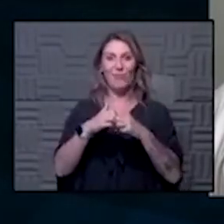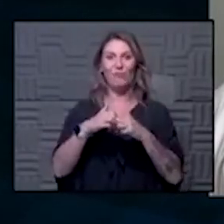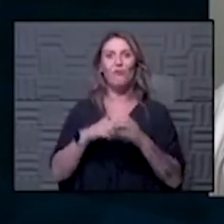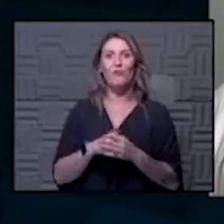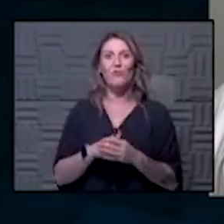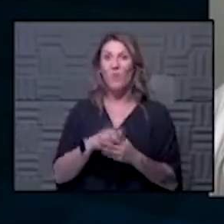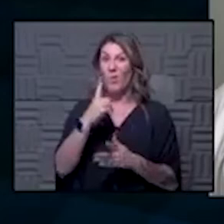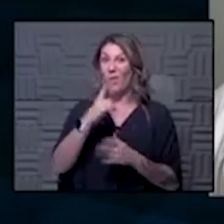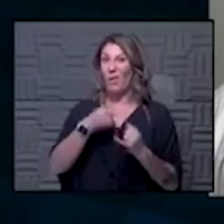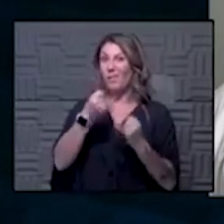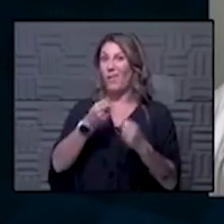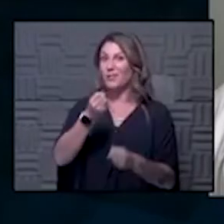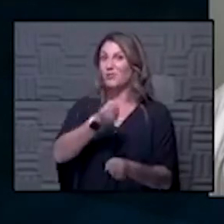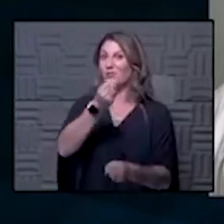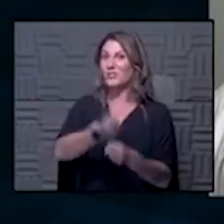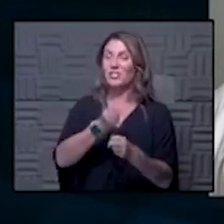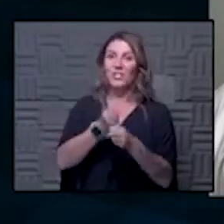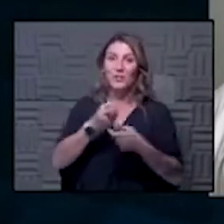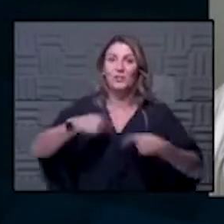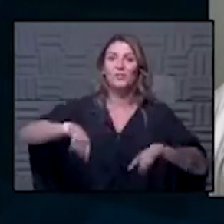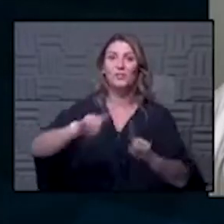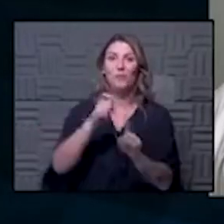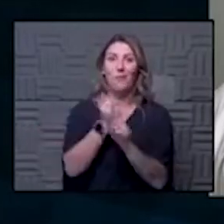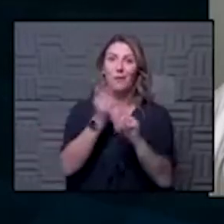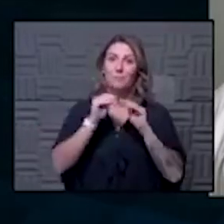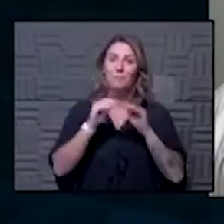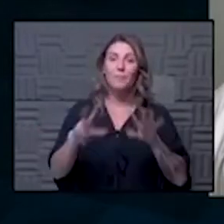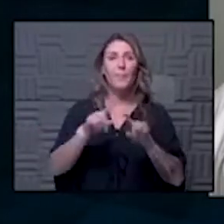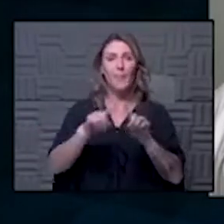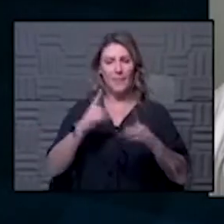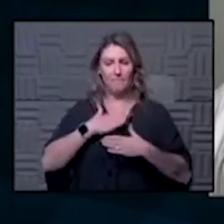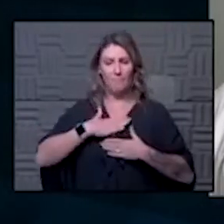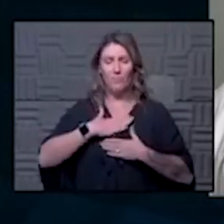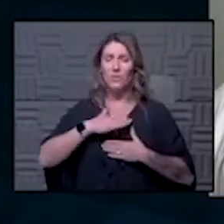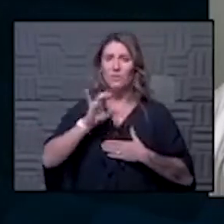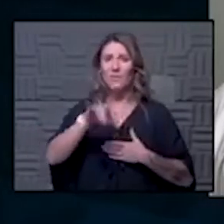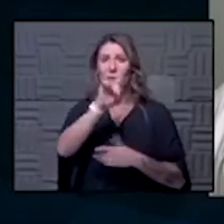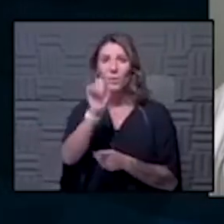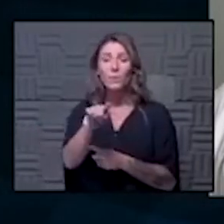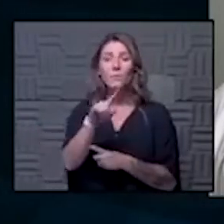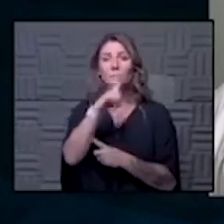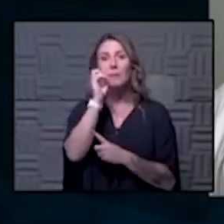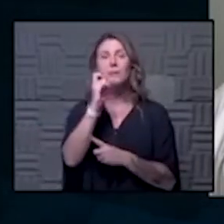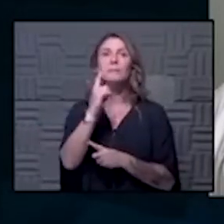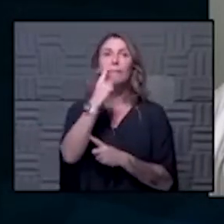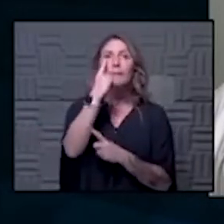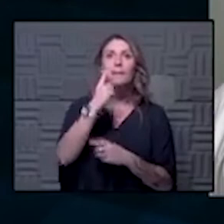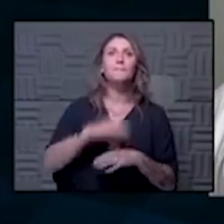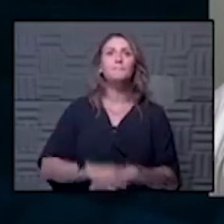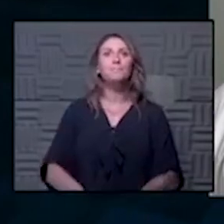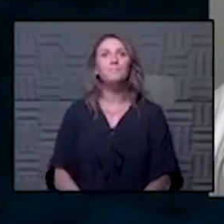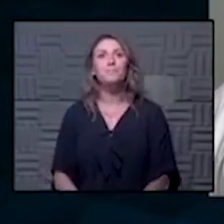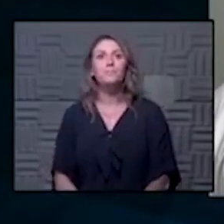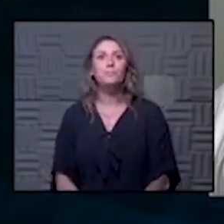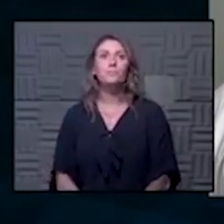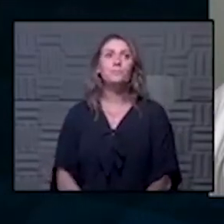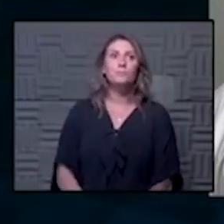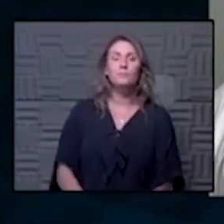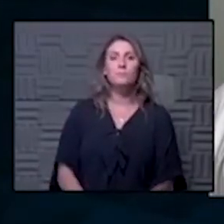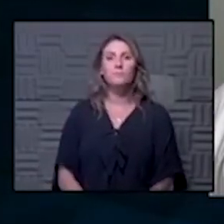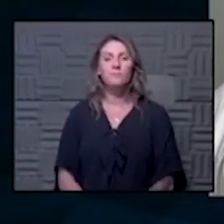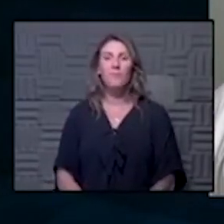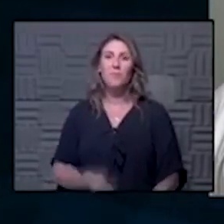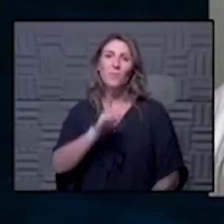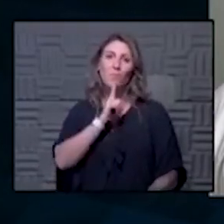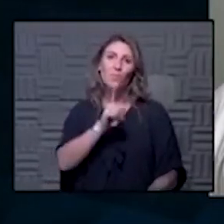for one last hurrah during a pandemic but i so appreciate the question because i think that um i'm always just so